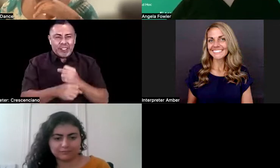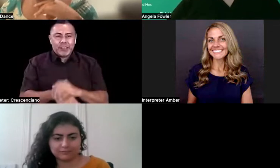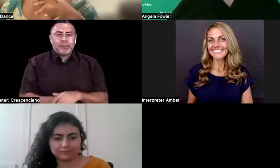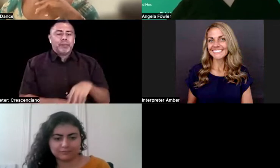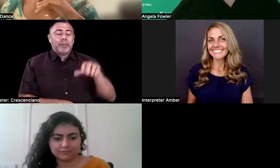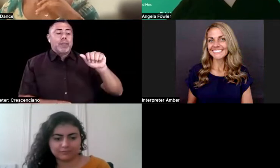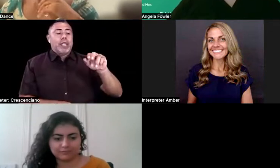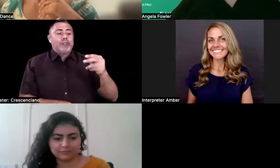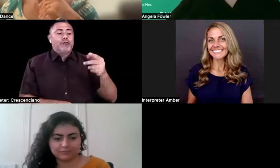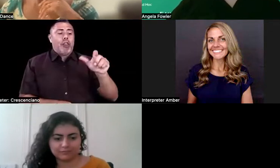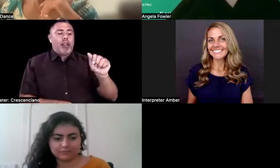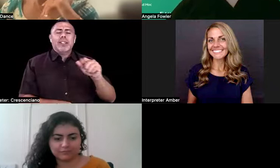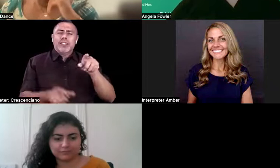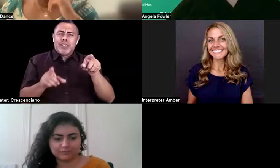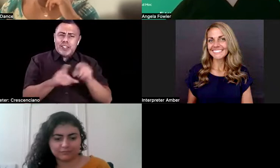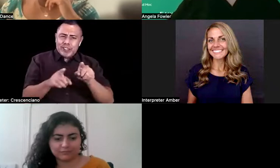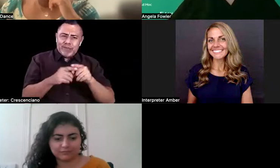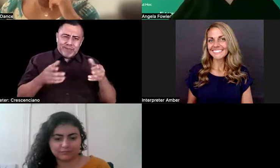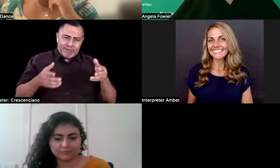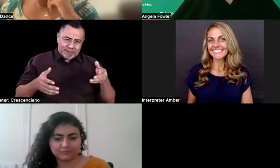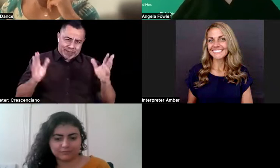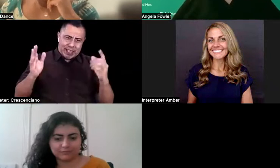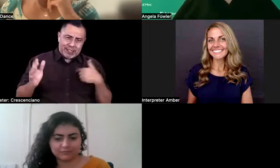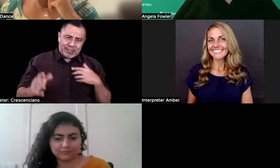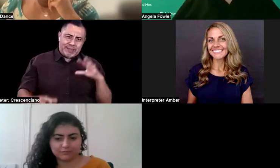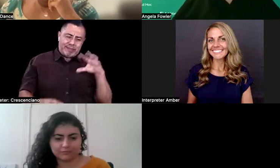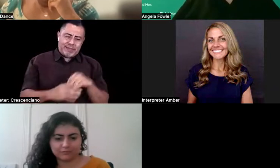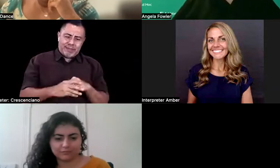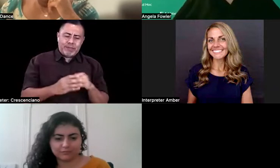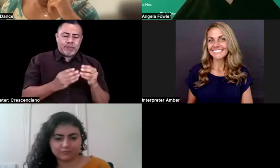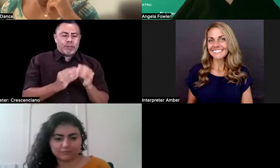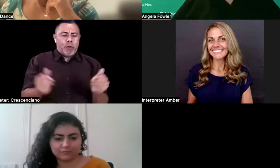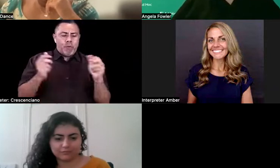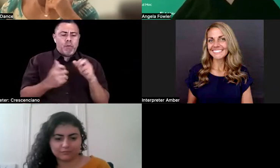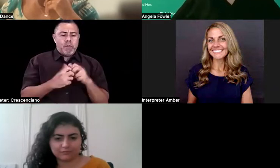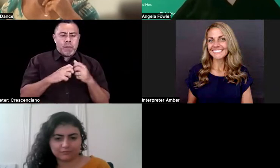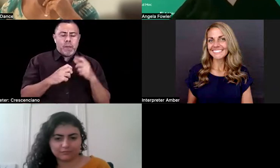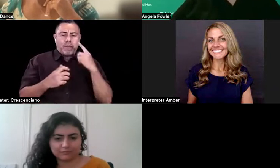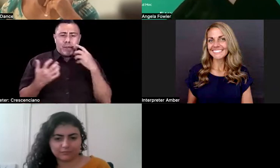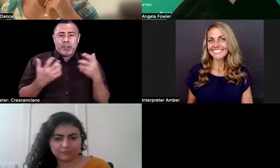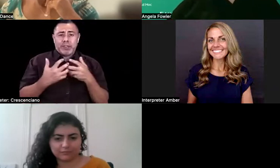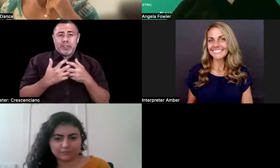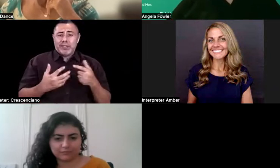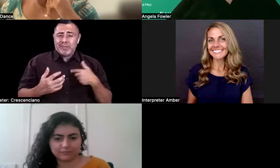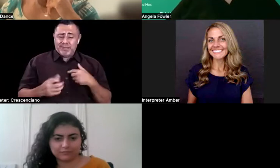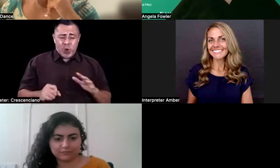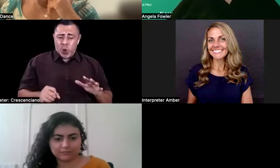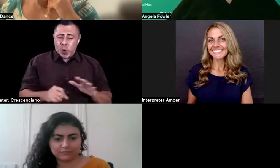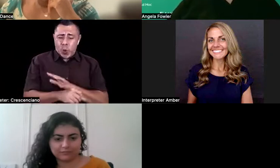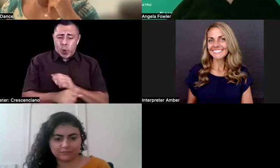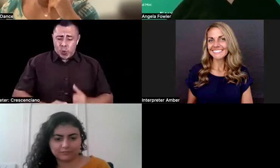us to be a part of the problem solving process in terms of the combination, because we've been doing this all our lives and